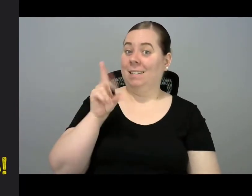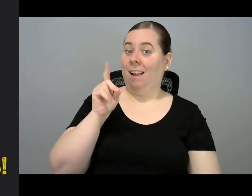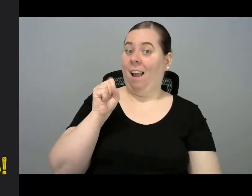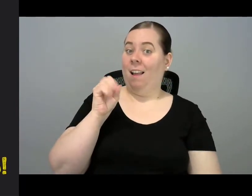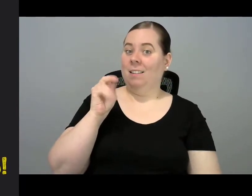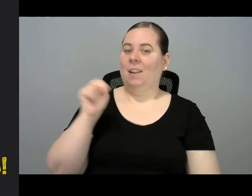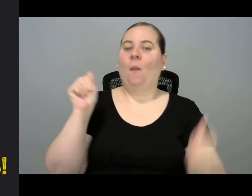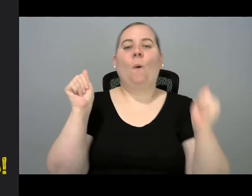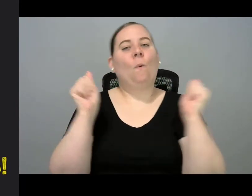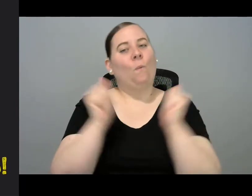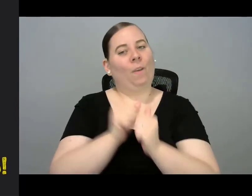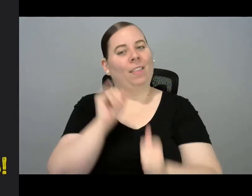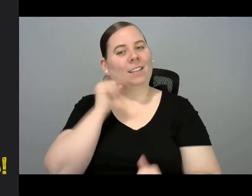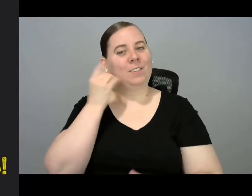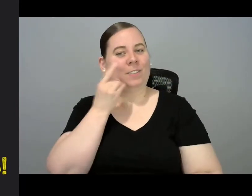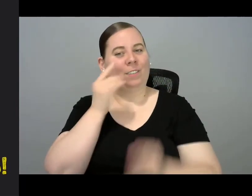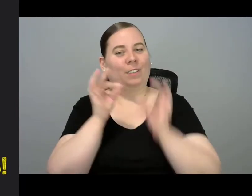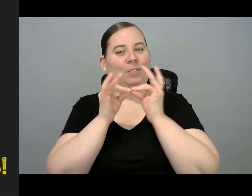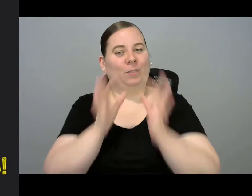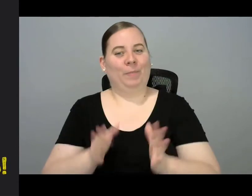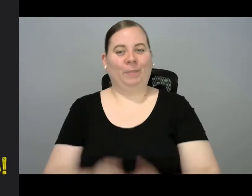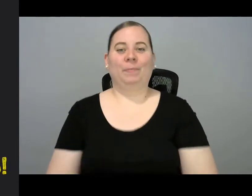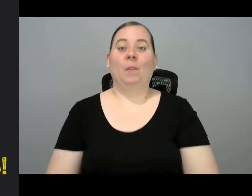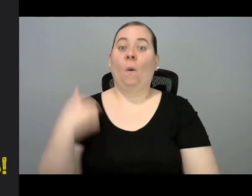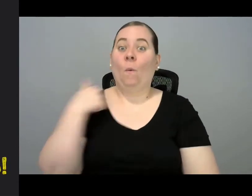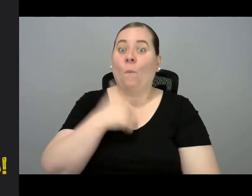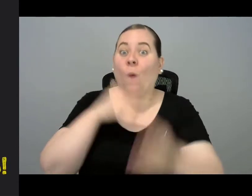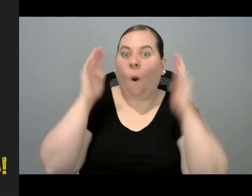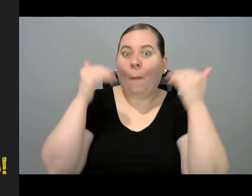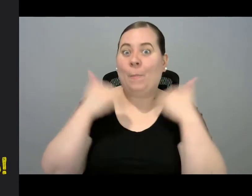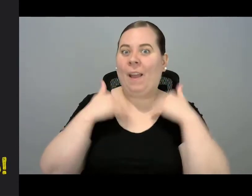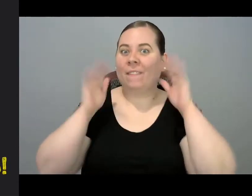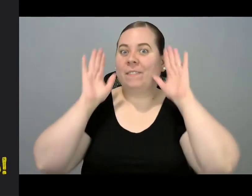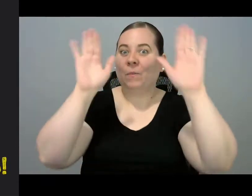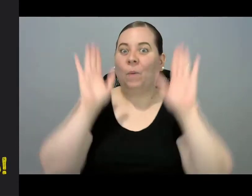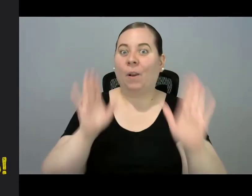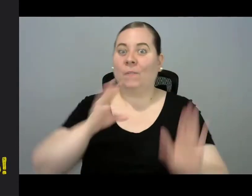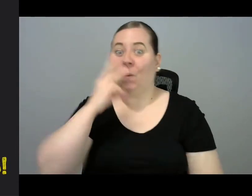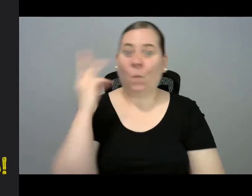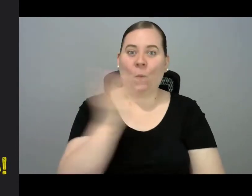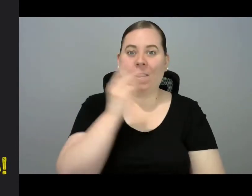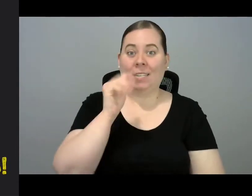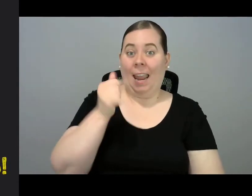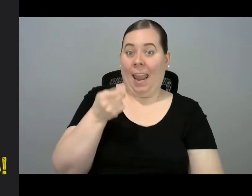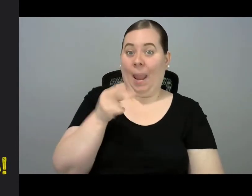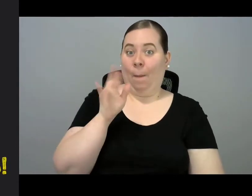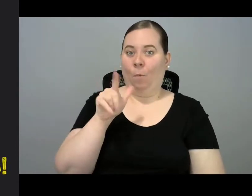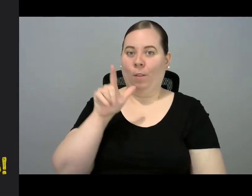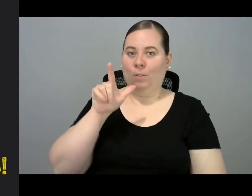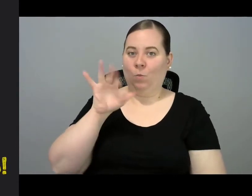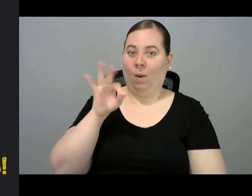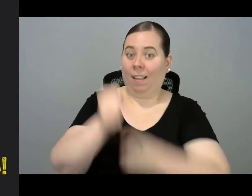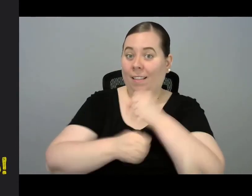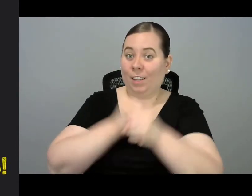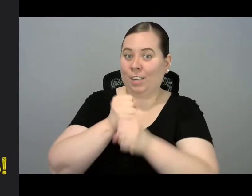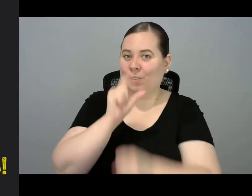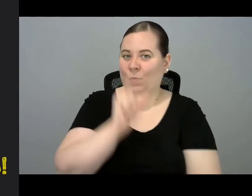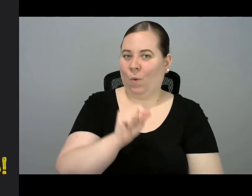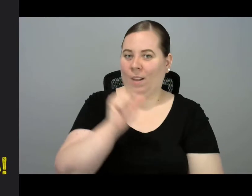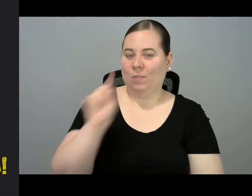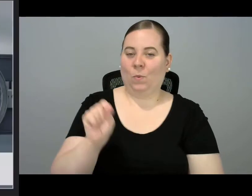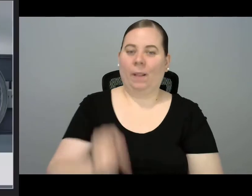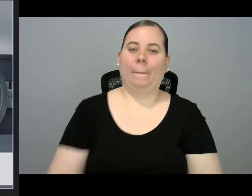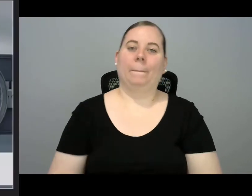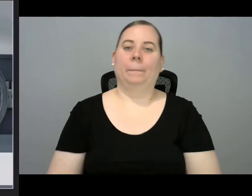Hudson, with guest host, Ms. Jacinda. We hope you're having a wonderful Wednesday, April 29, 2020. Today is